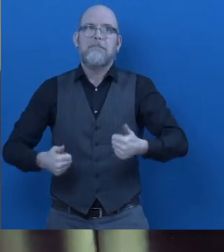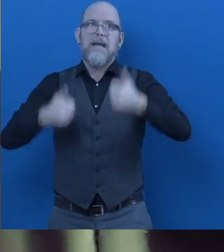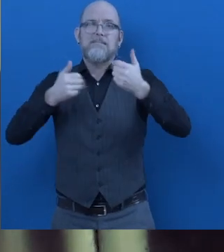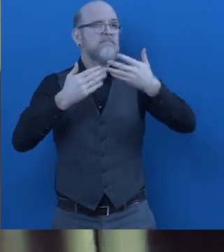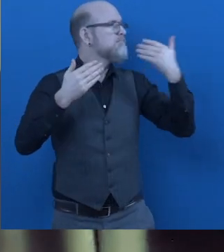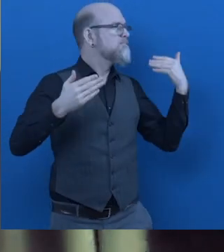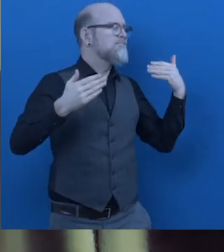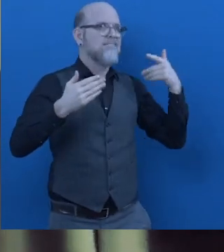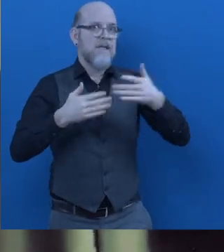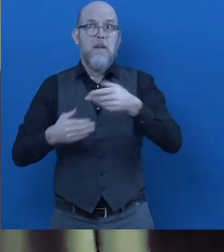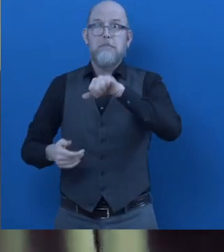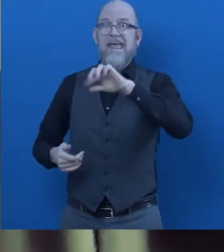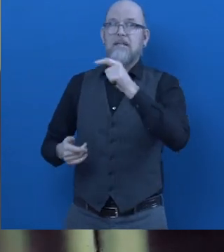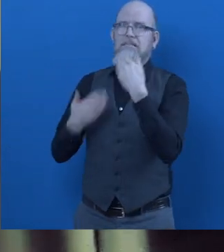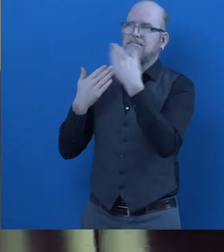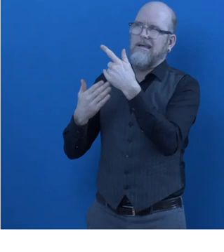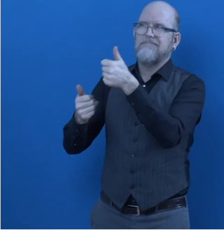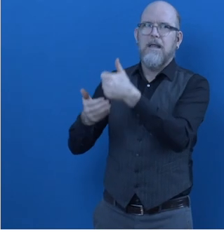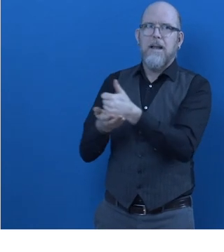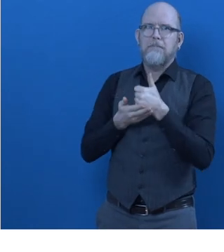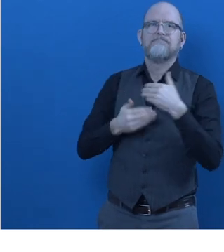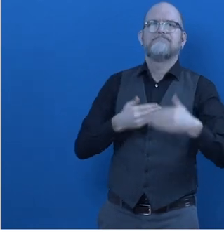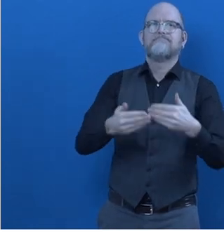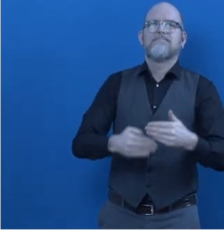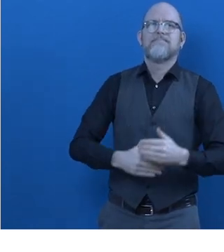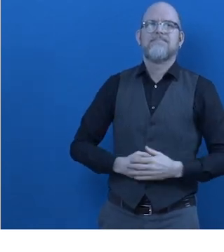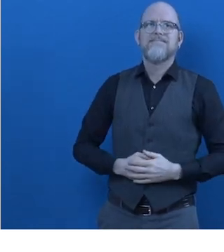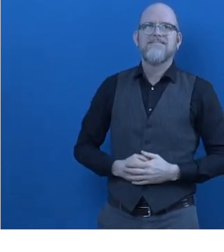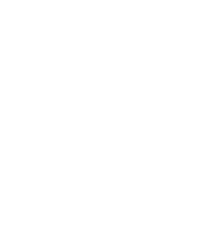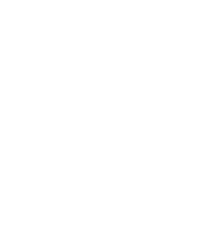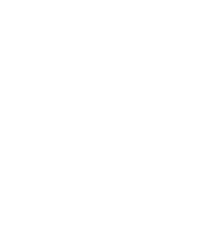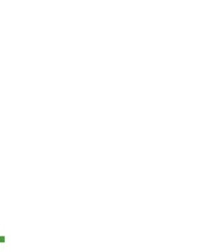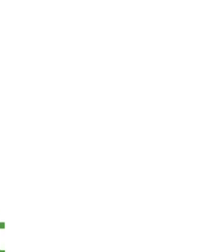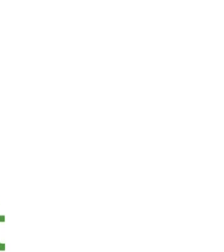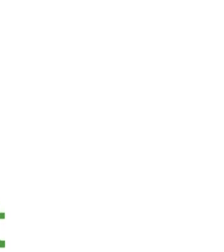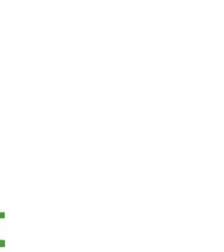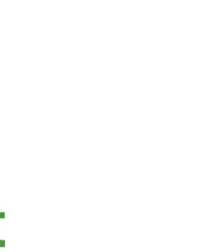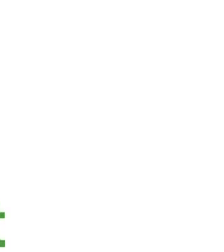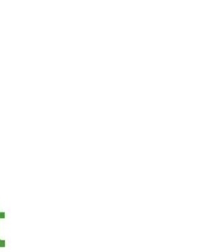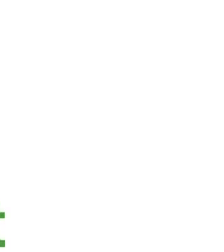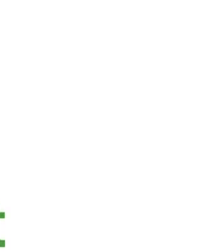and PEAT has helped make that happen. Zero Project. For a world without barriers.